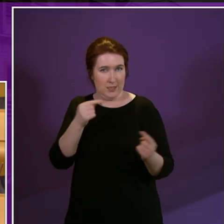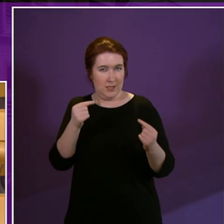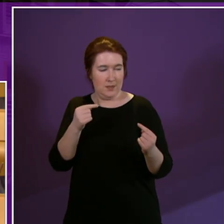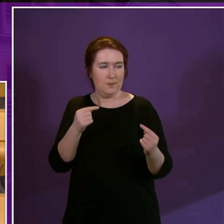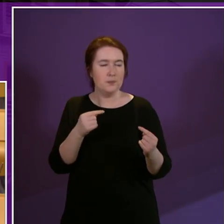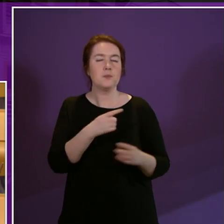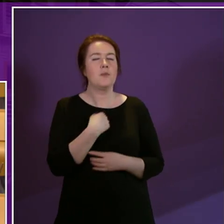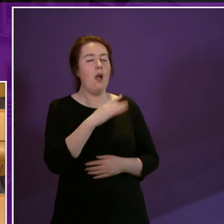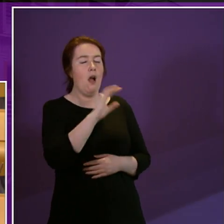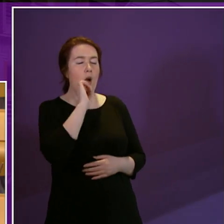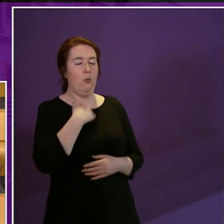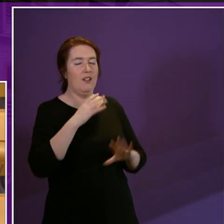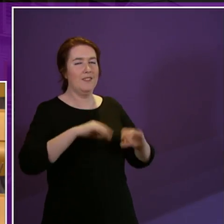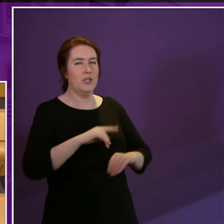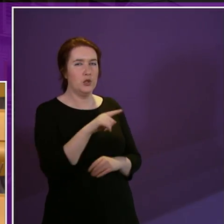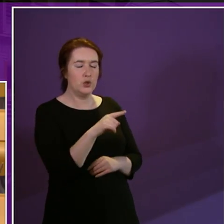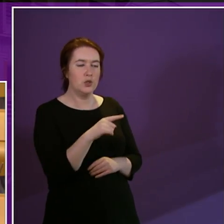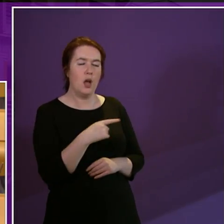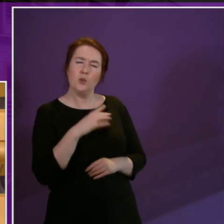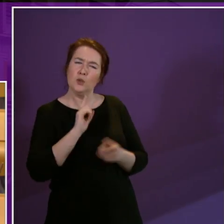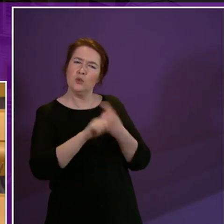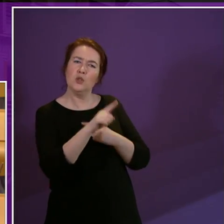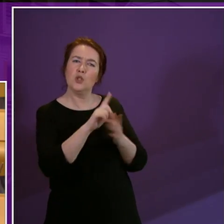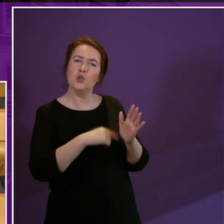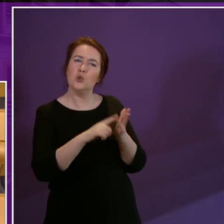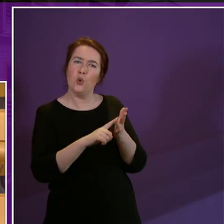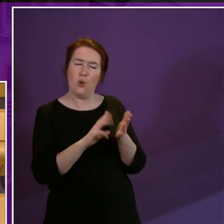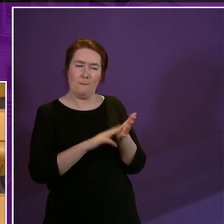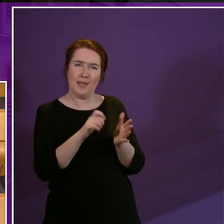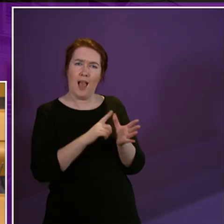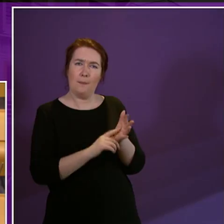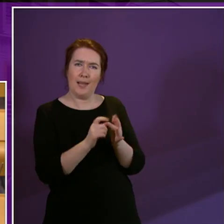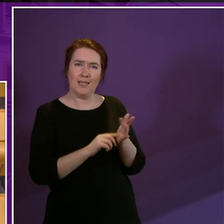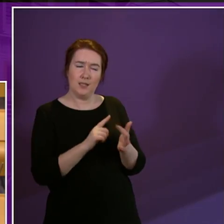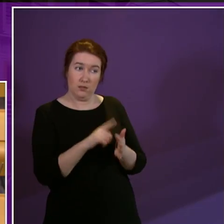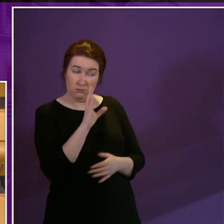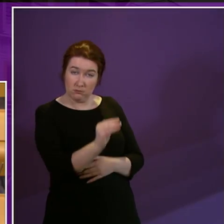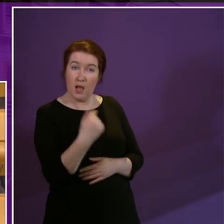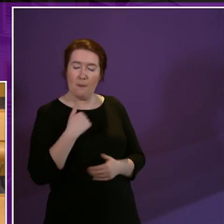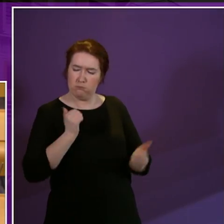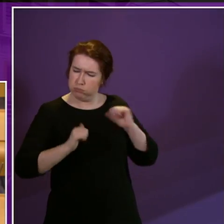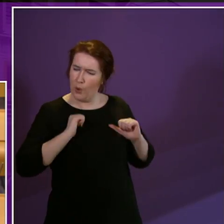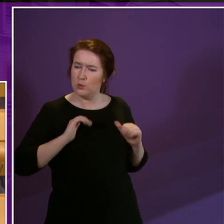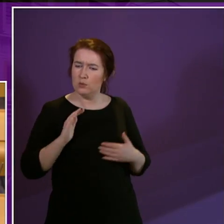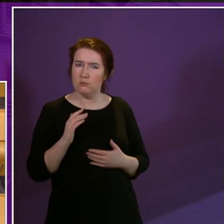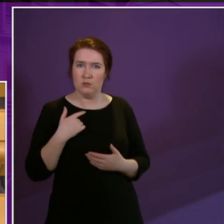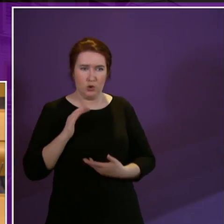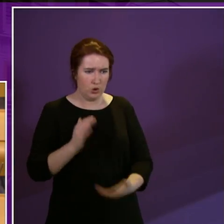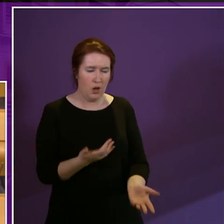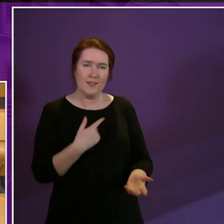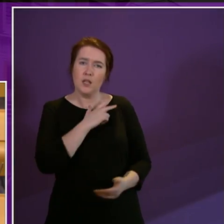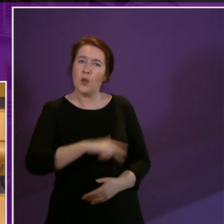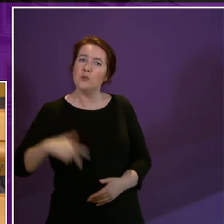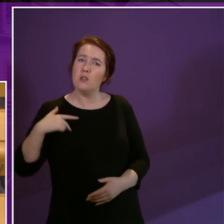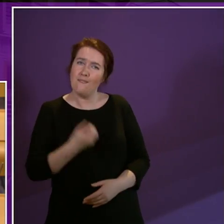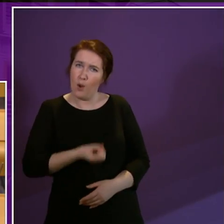seconds. will. Can I just say to Joanne McAlpine that having served and been proud to serve as a Labour councillor over many years